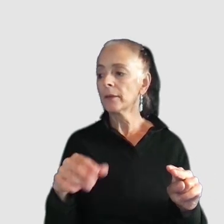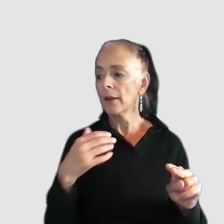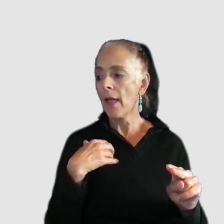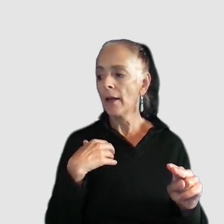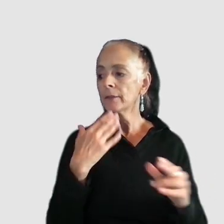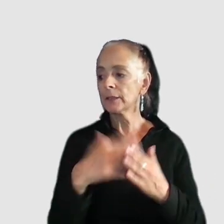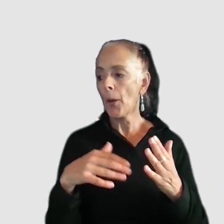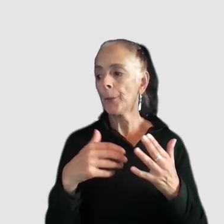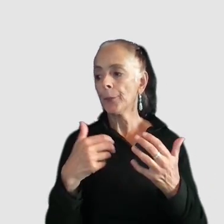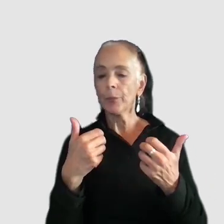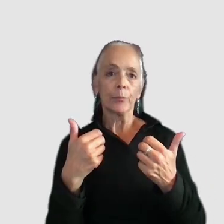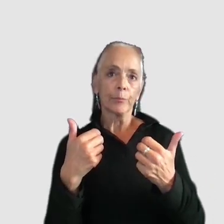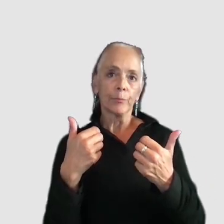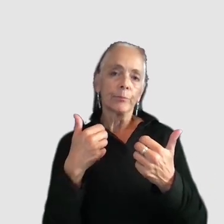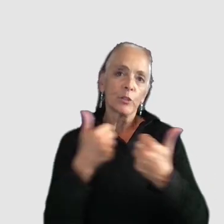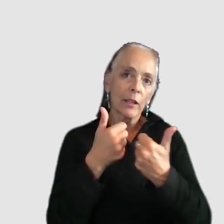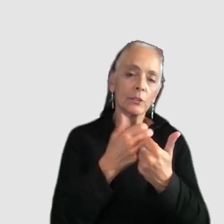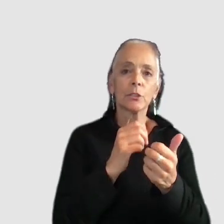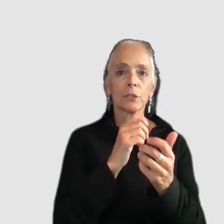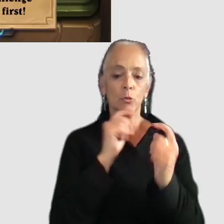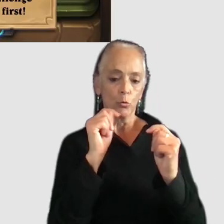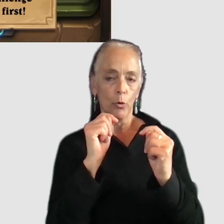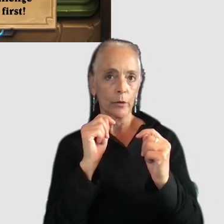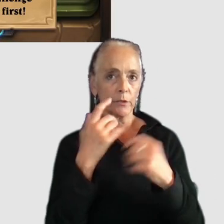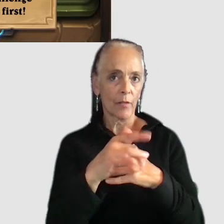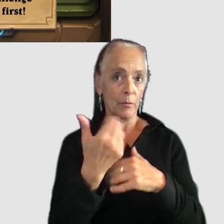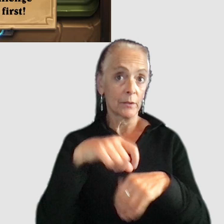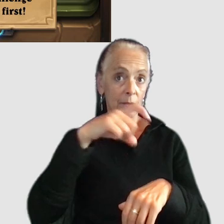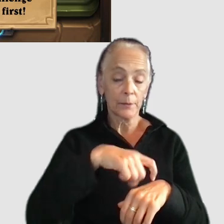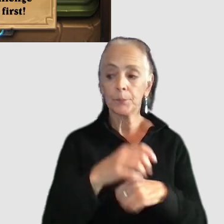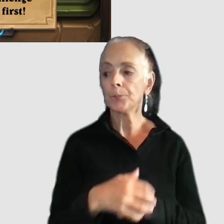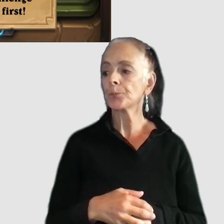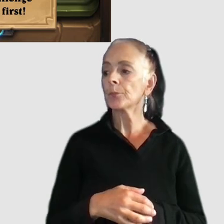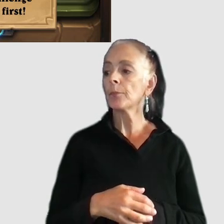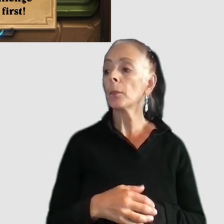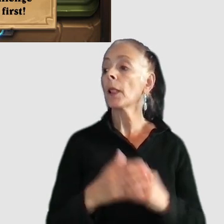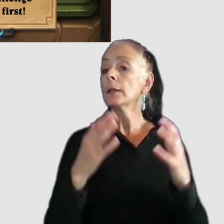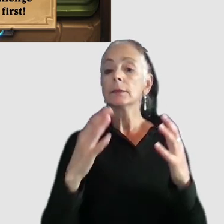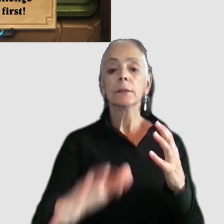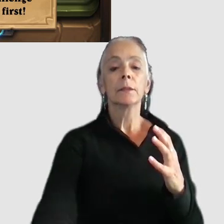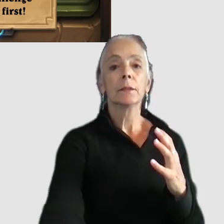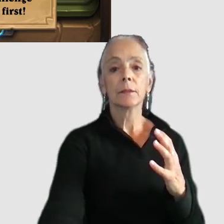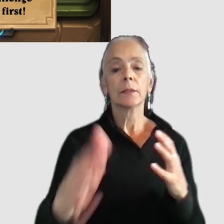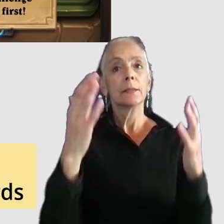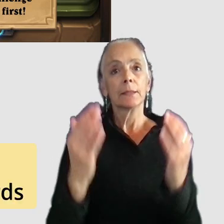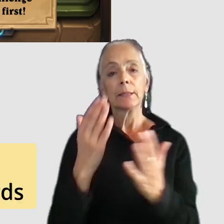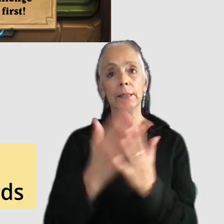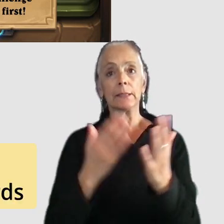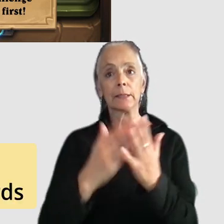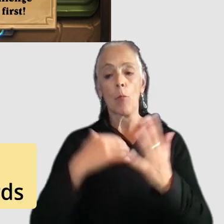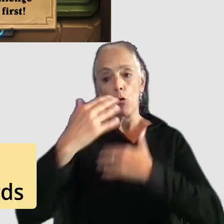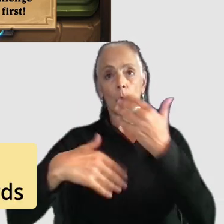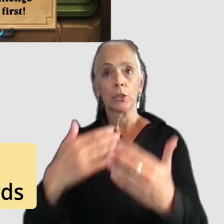challenges that are available at any time uh and then some progression awards rewards some really nice ones uh in